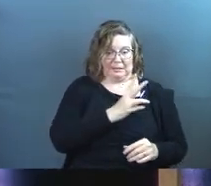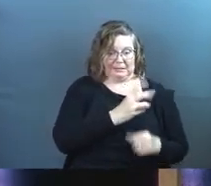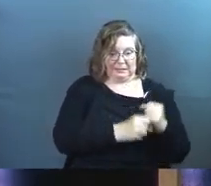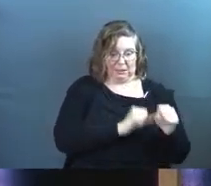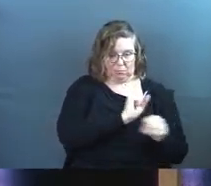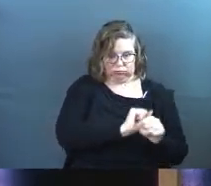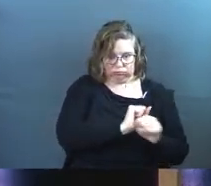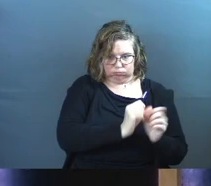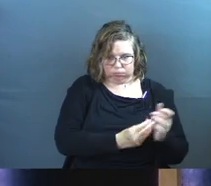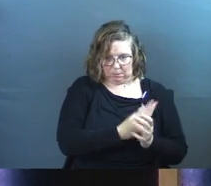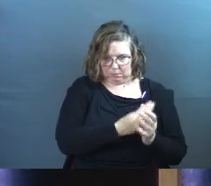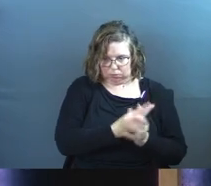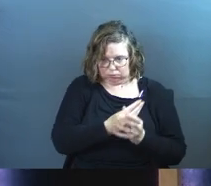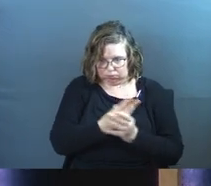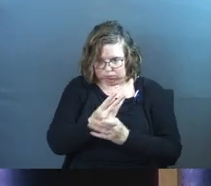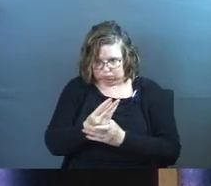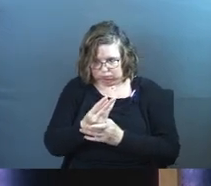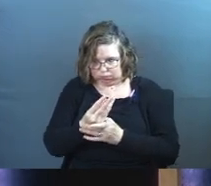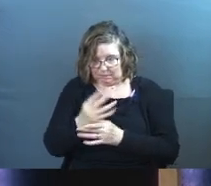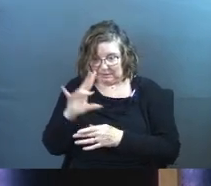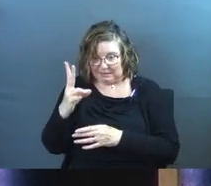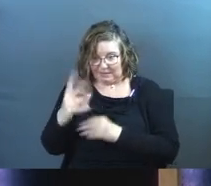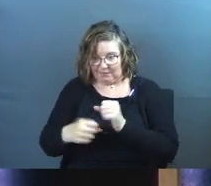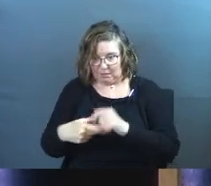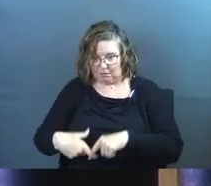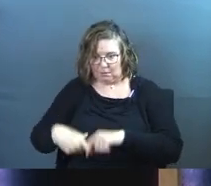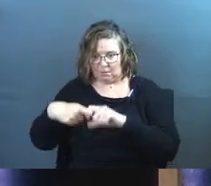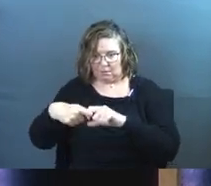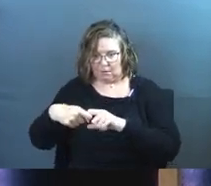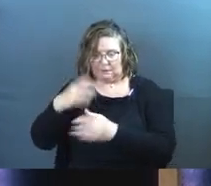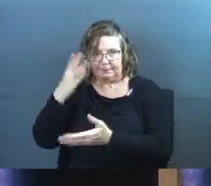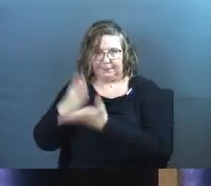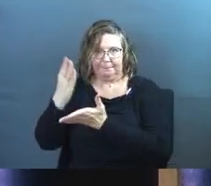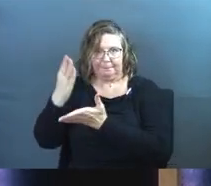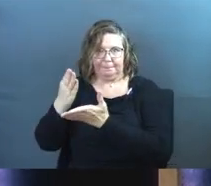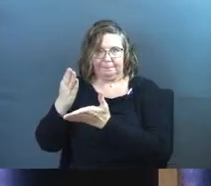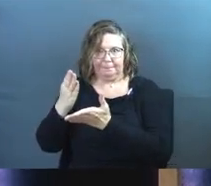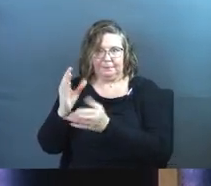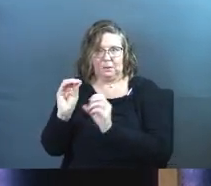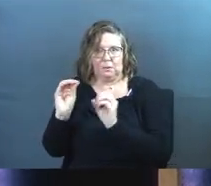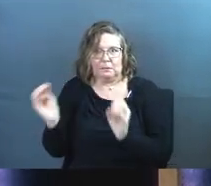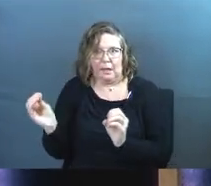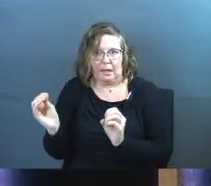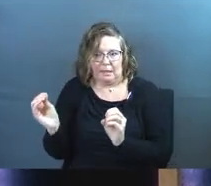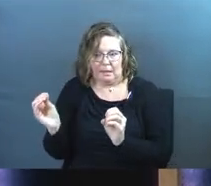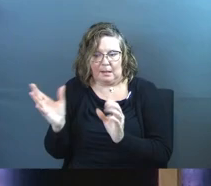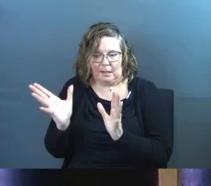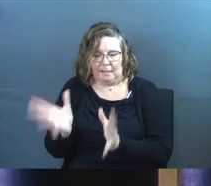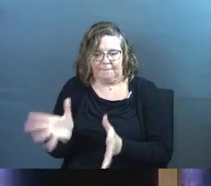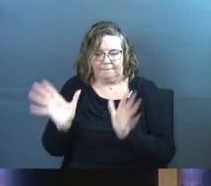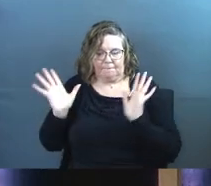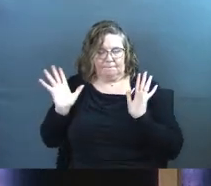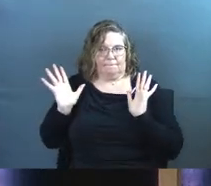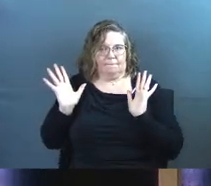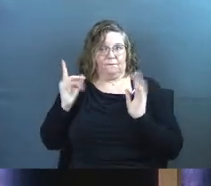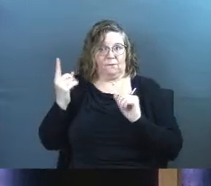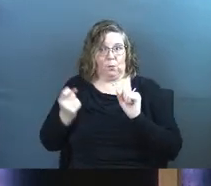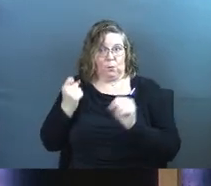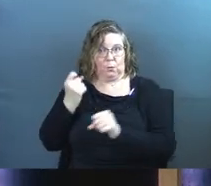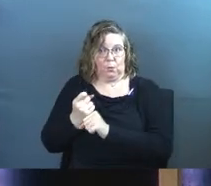fields, to not prune, to not weed, to not fertilize, to not do anything to their land for a year.